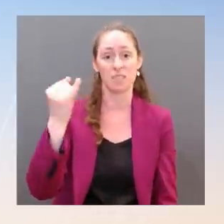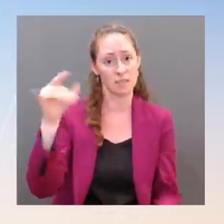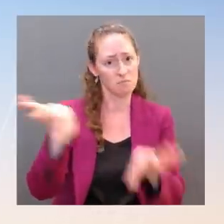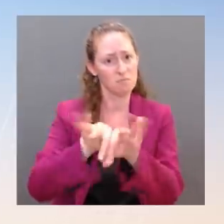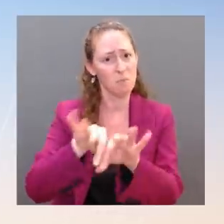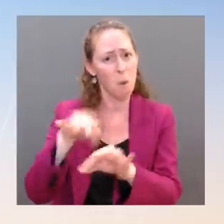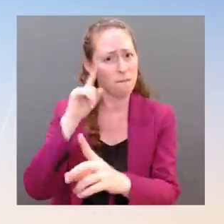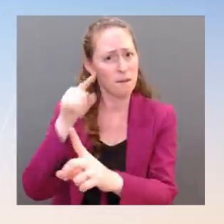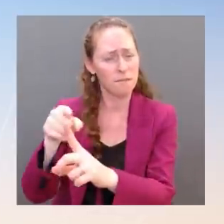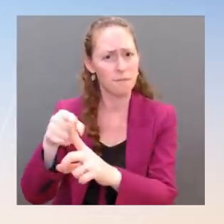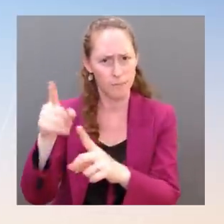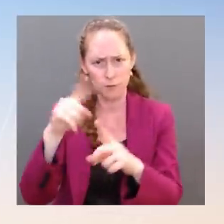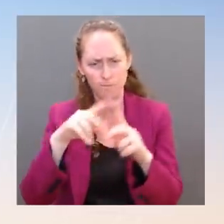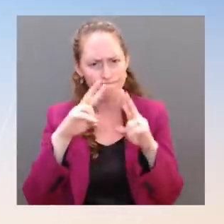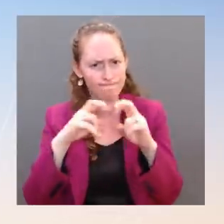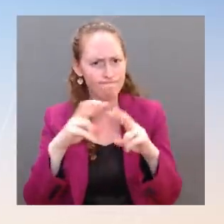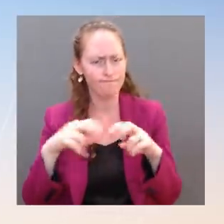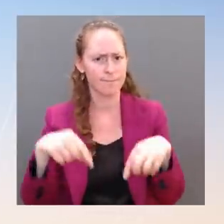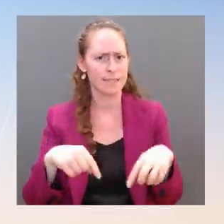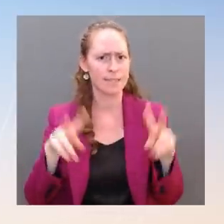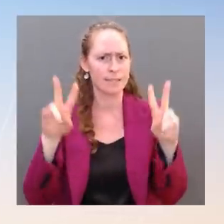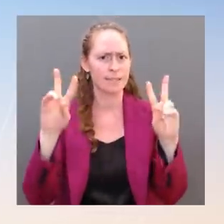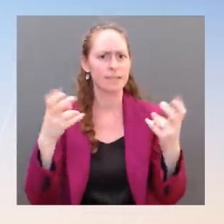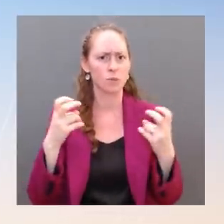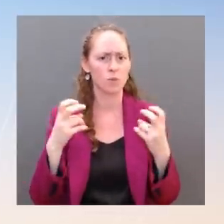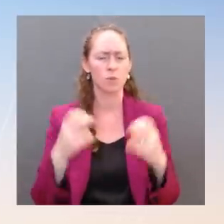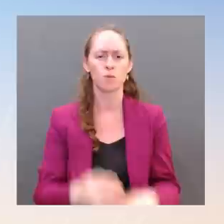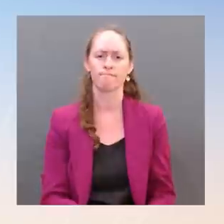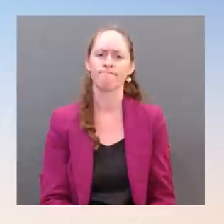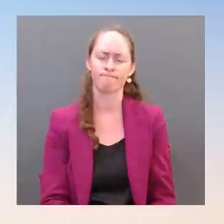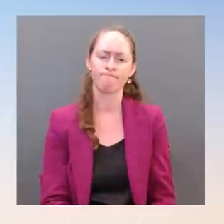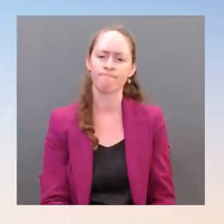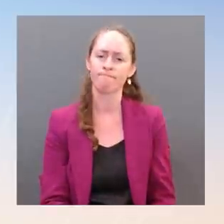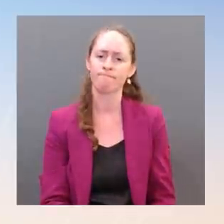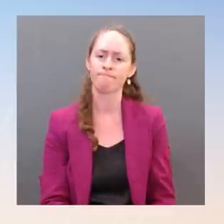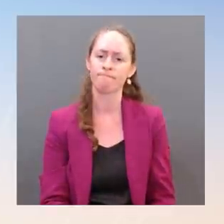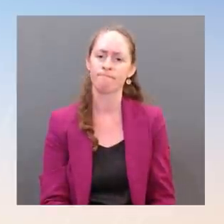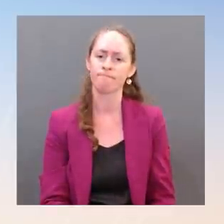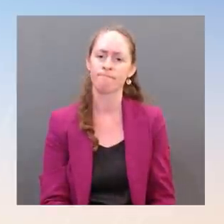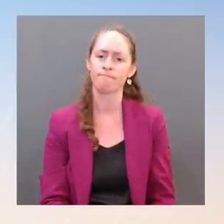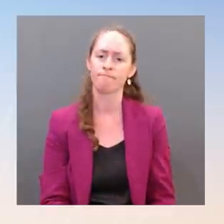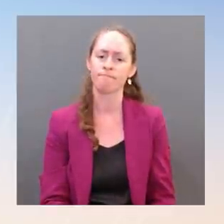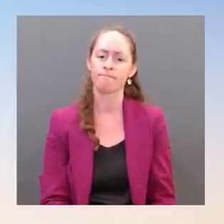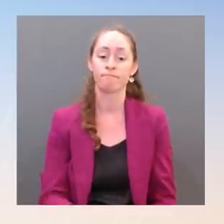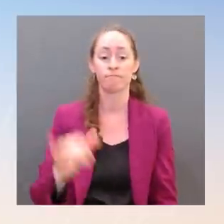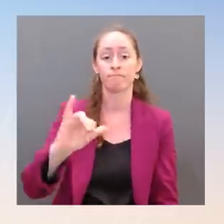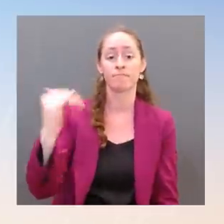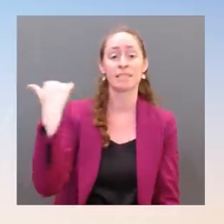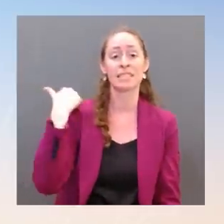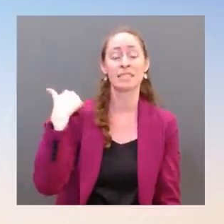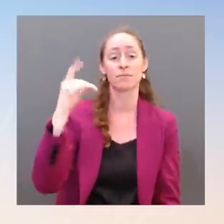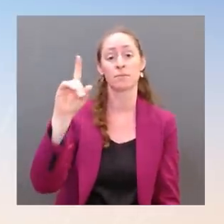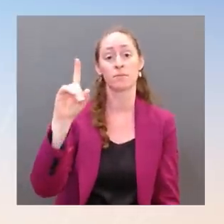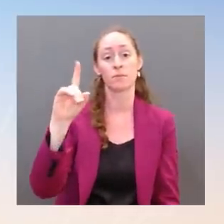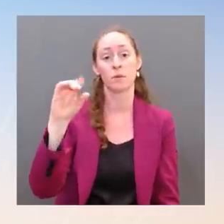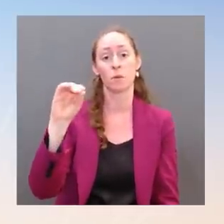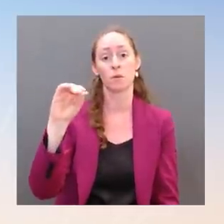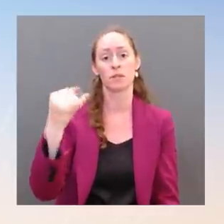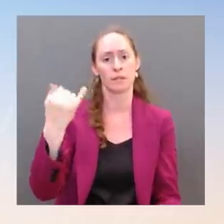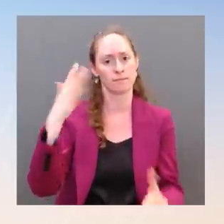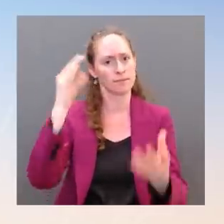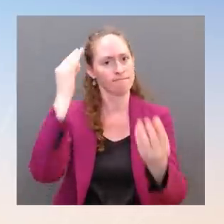And plus, DOJ earlier this year announced the creation of a new domestic terrorism unit with the counterterrorism section